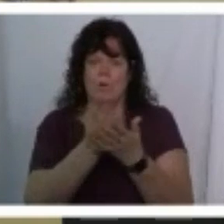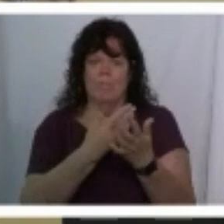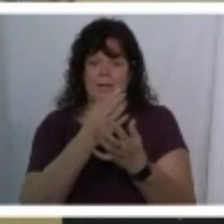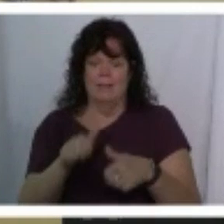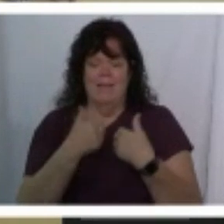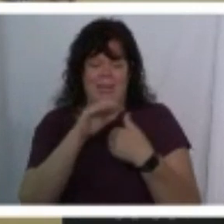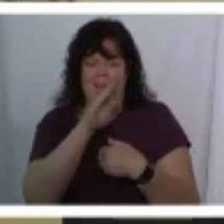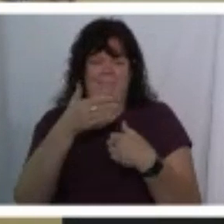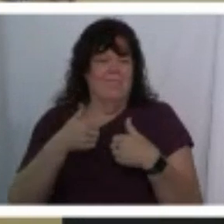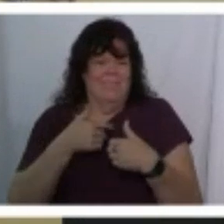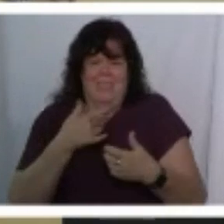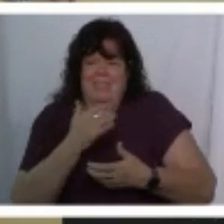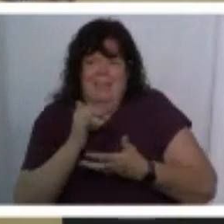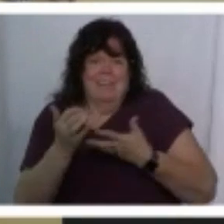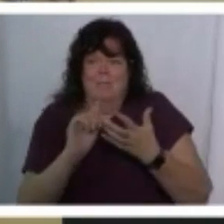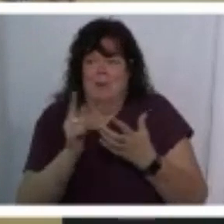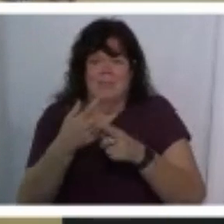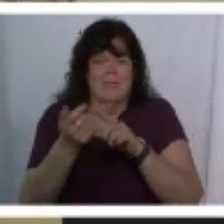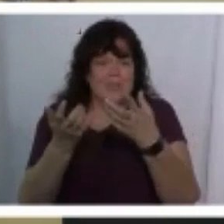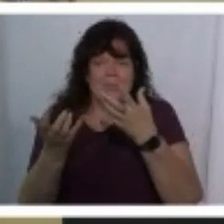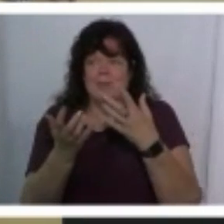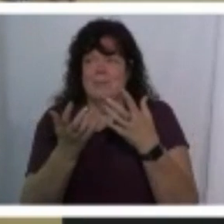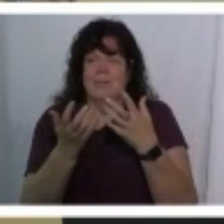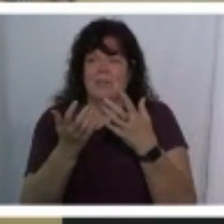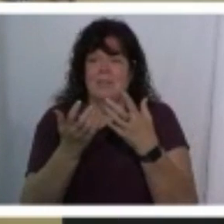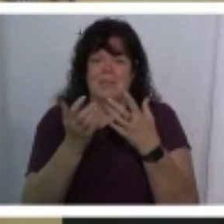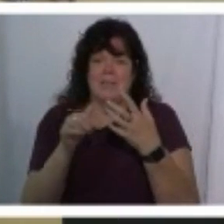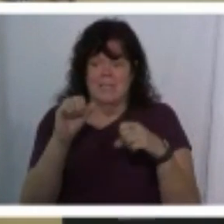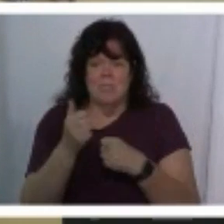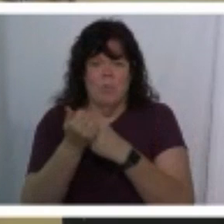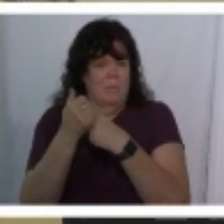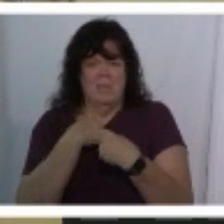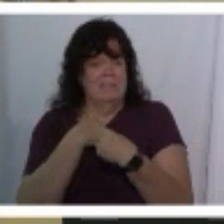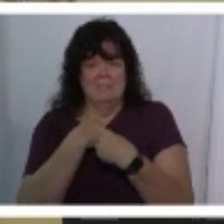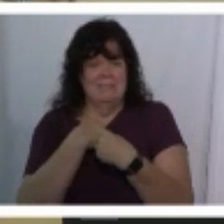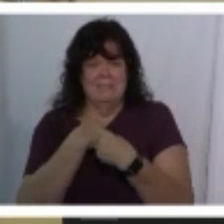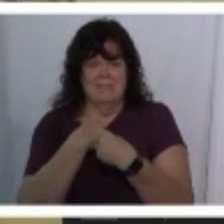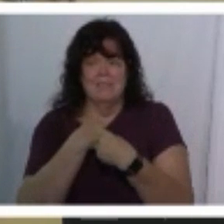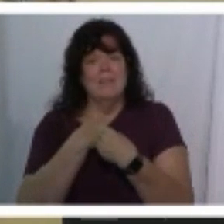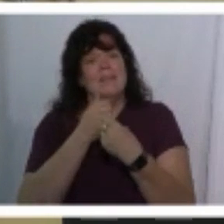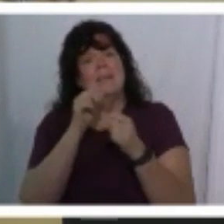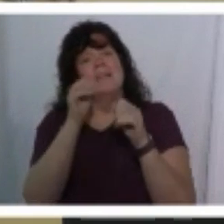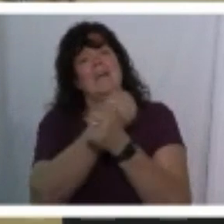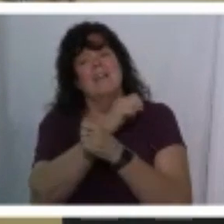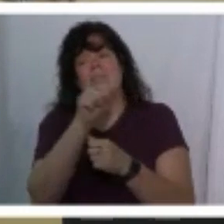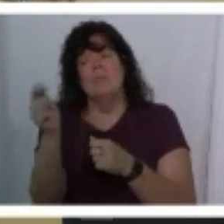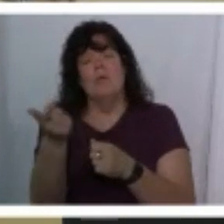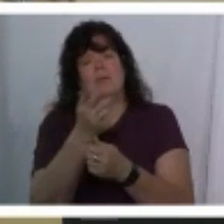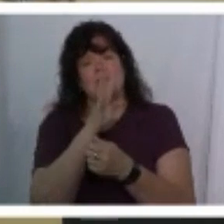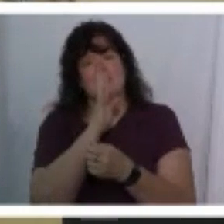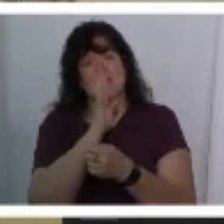life and i didn't feel like where i came from they were supportive and uh i just love that you guys talk like